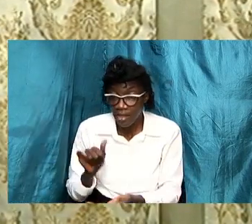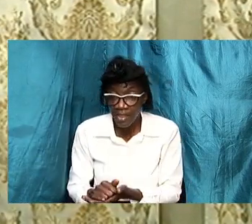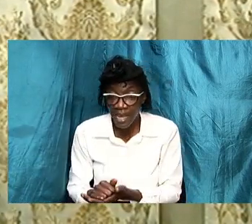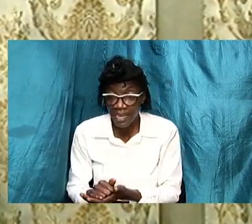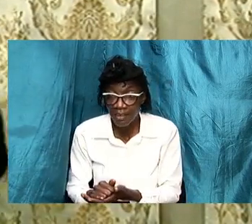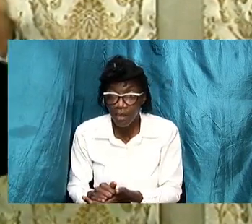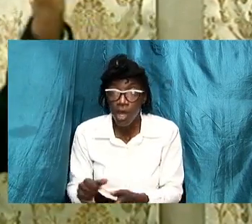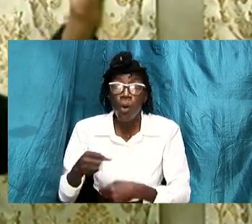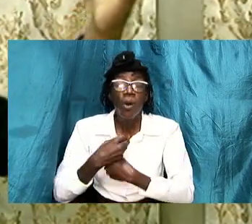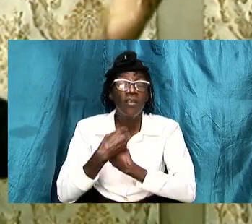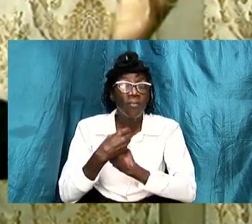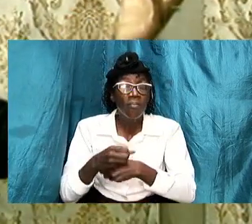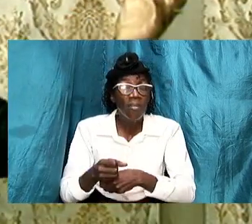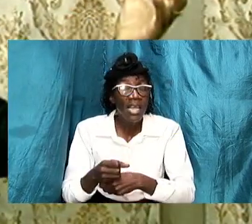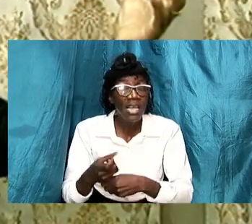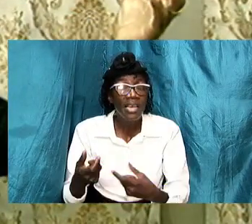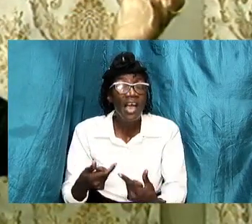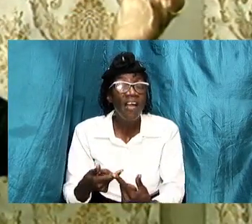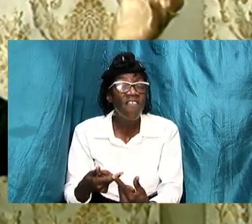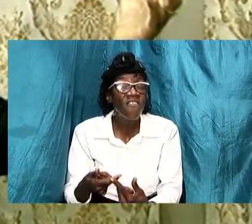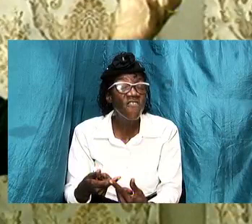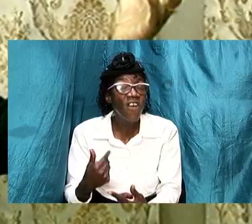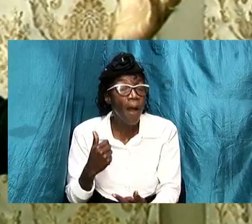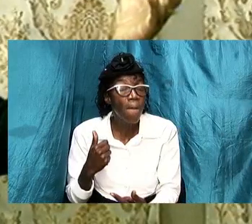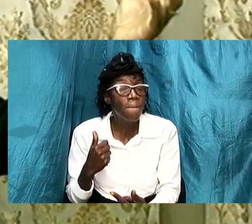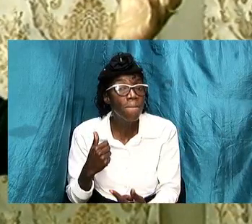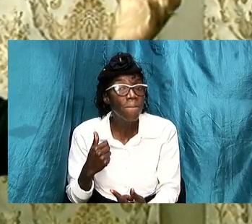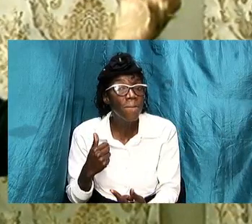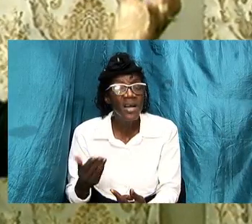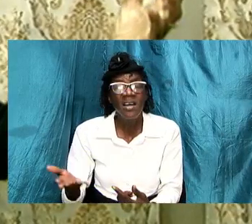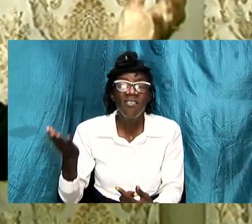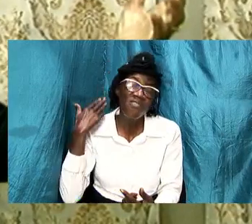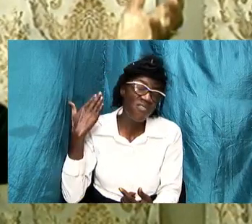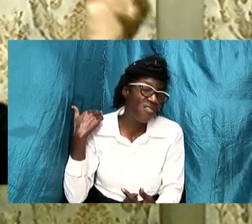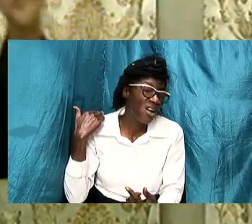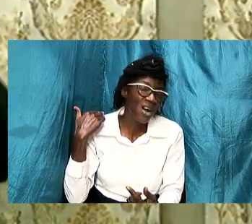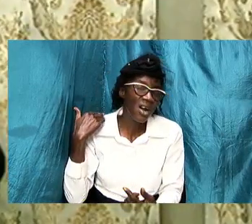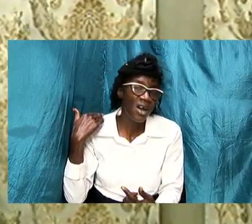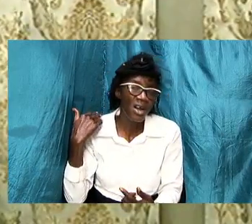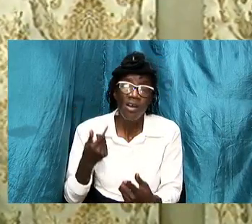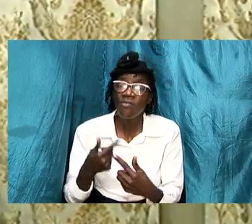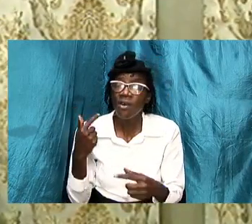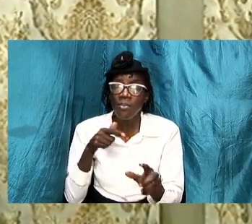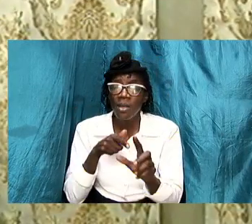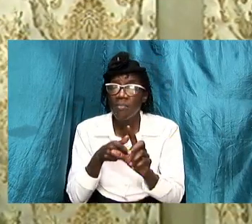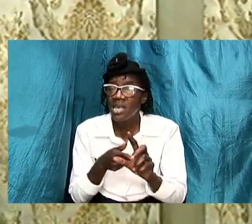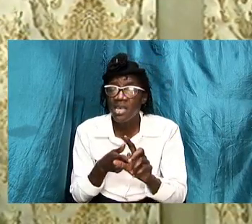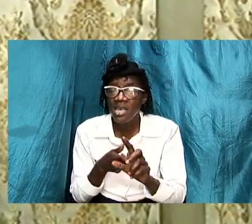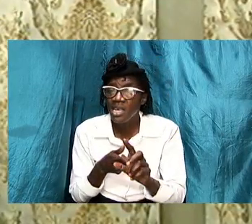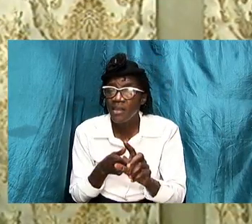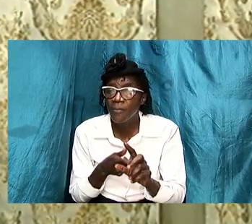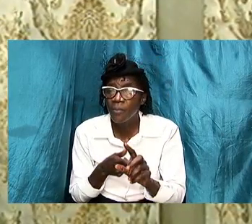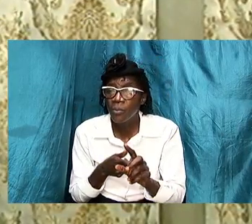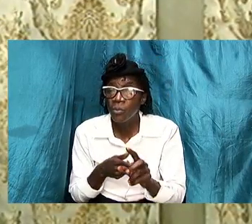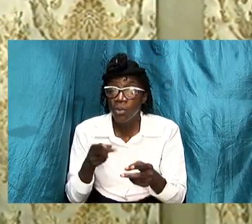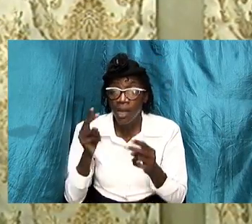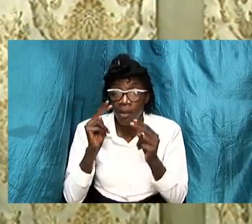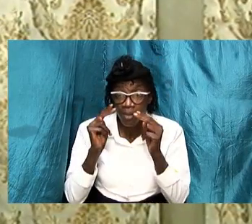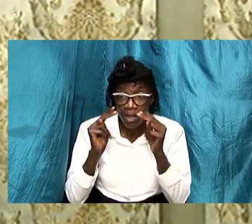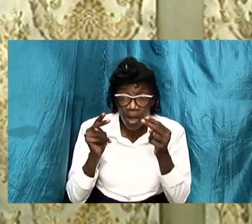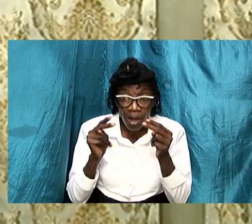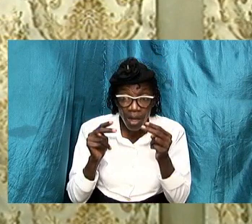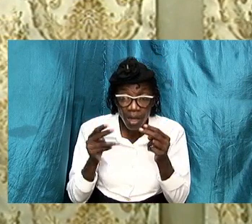uh from way back from the beginning i mentioned before that there is a move